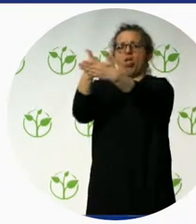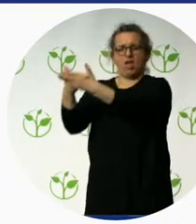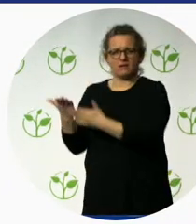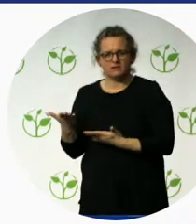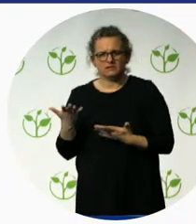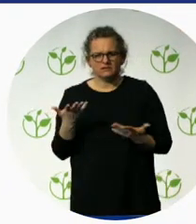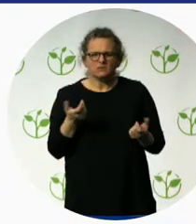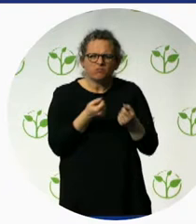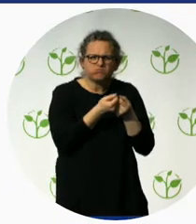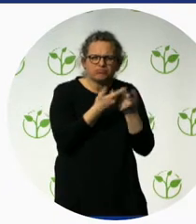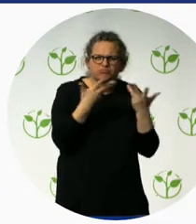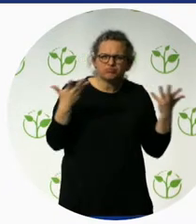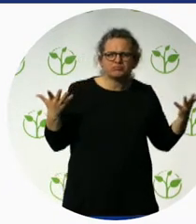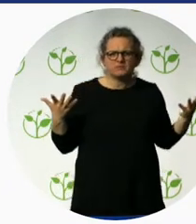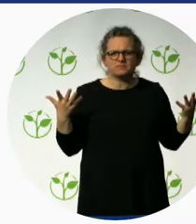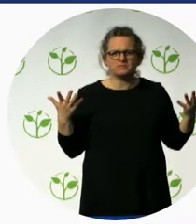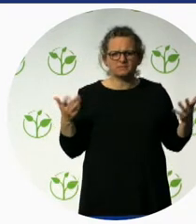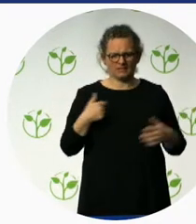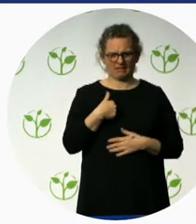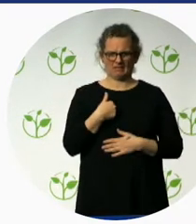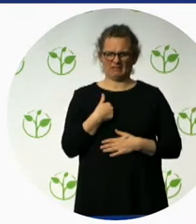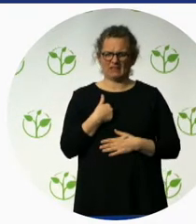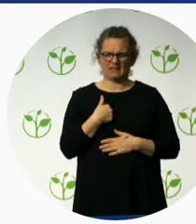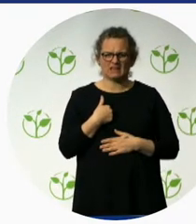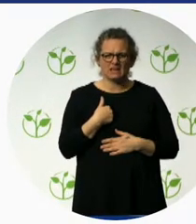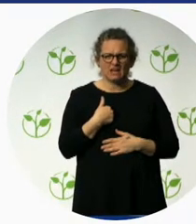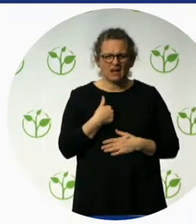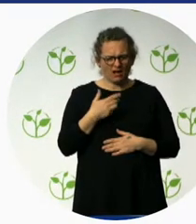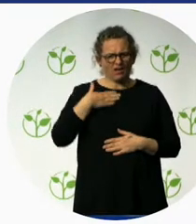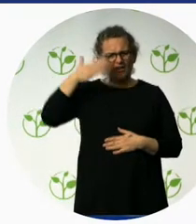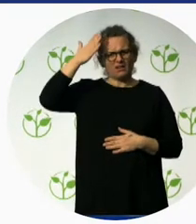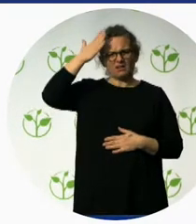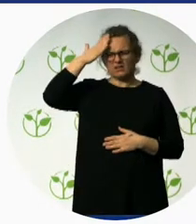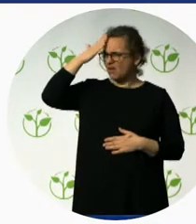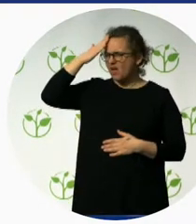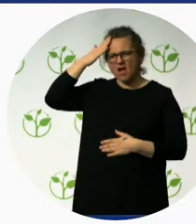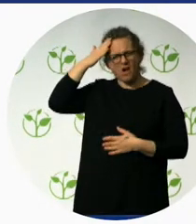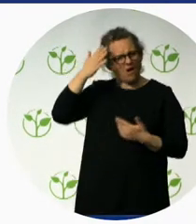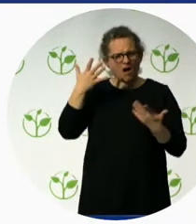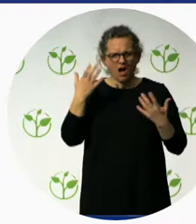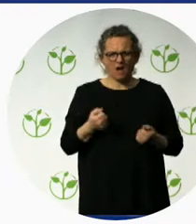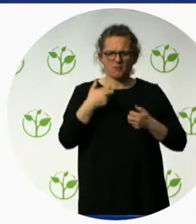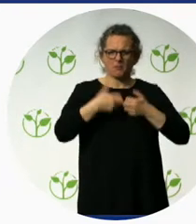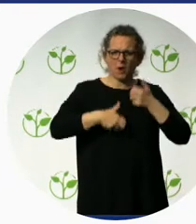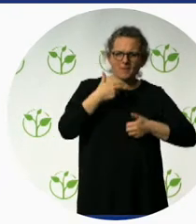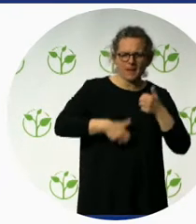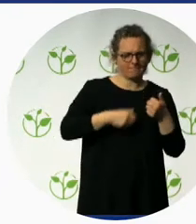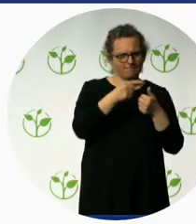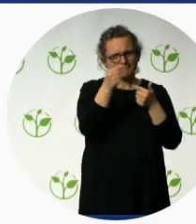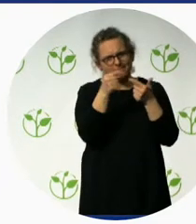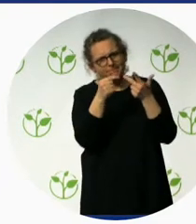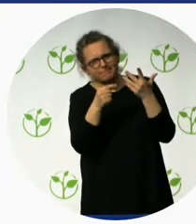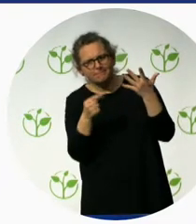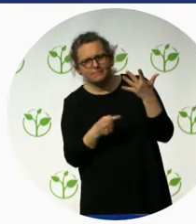faced personally because, you know, everywhere we were going we had to figure out the local logistics while reaching there. So, the surprises are